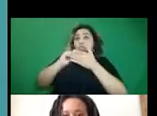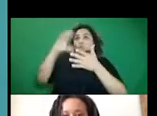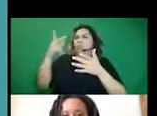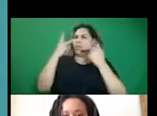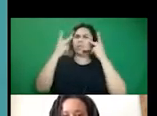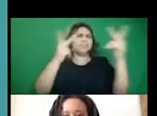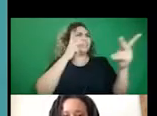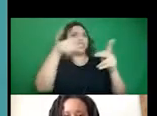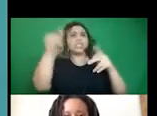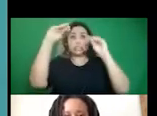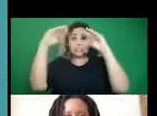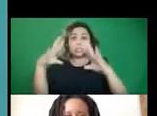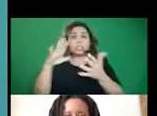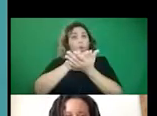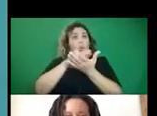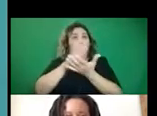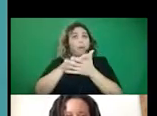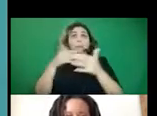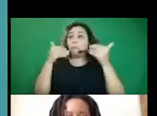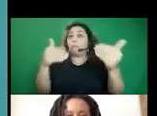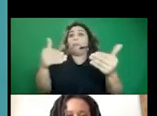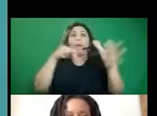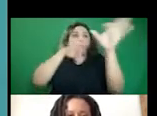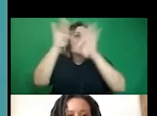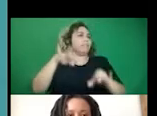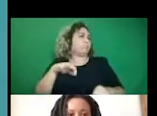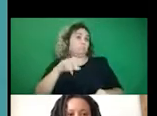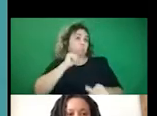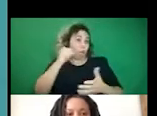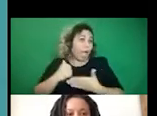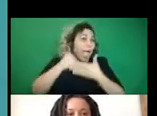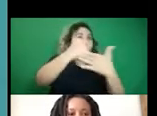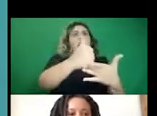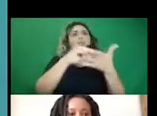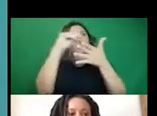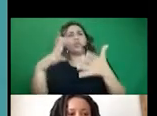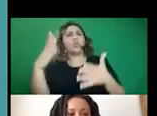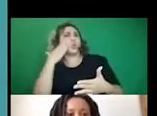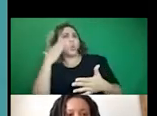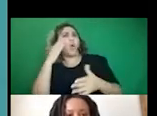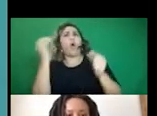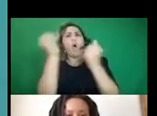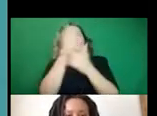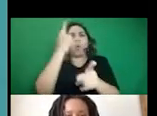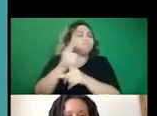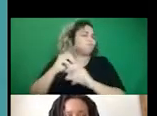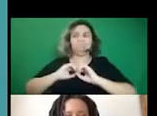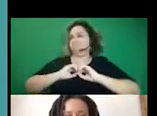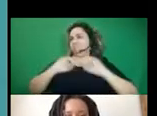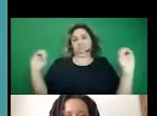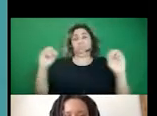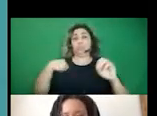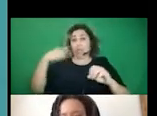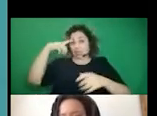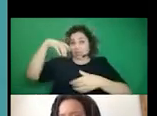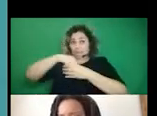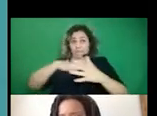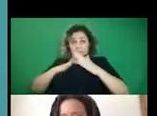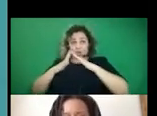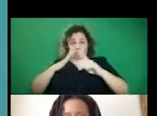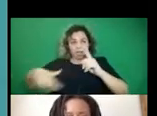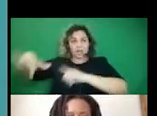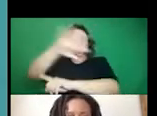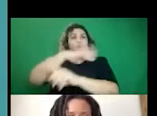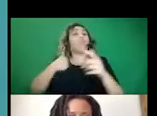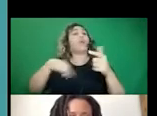and, you know, the schools going out of their way to help them. I think that in this community, what we're trying to do